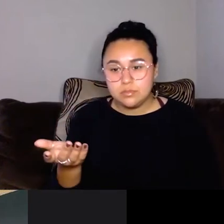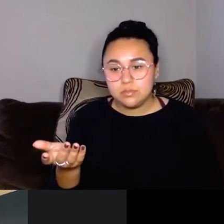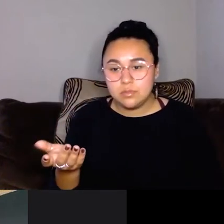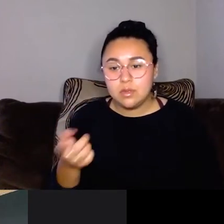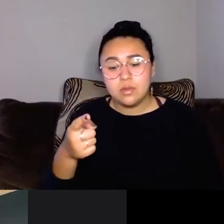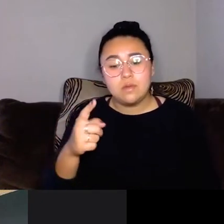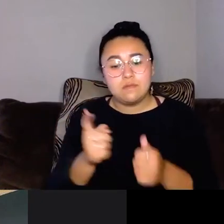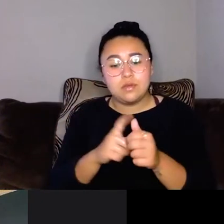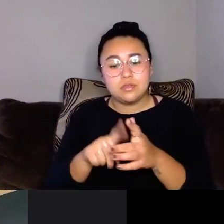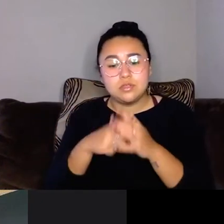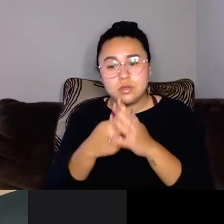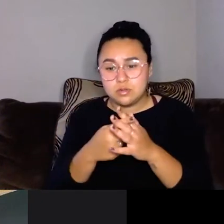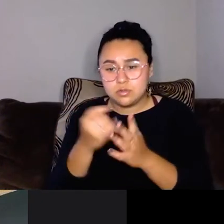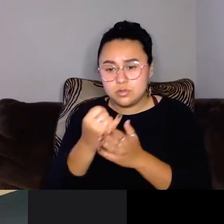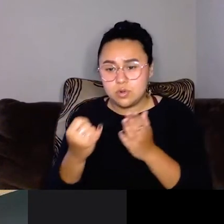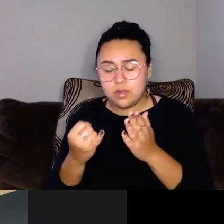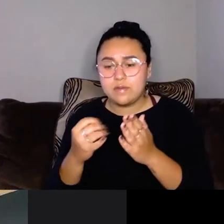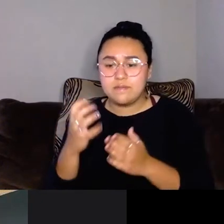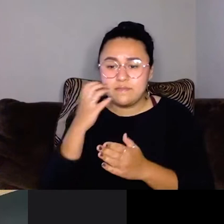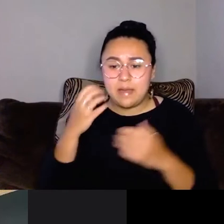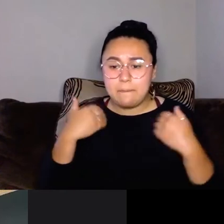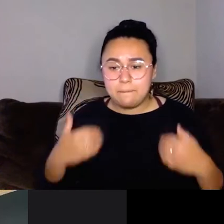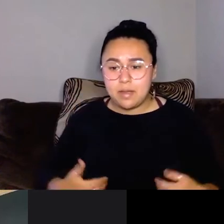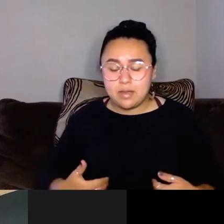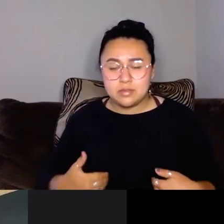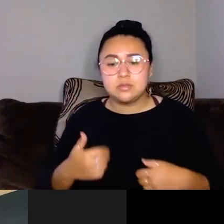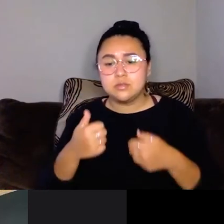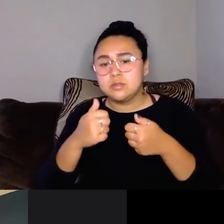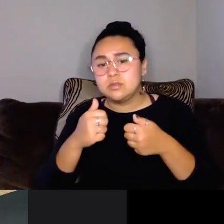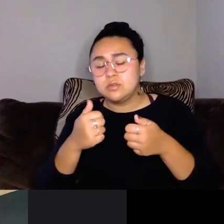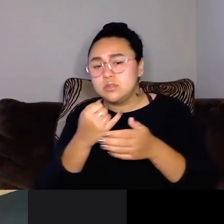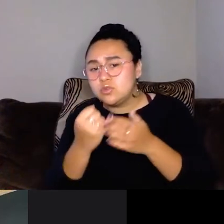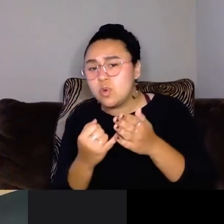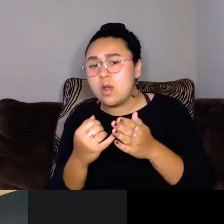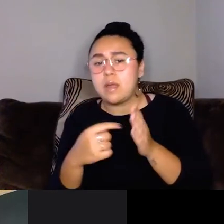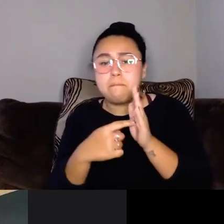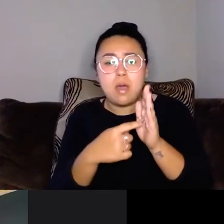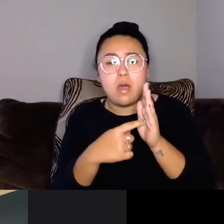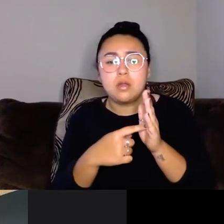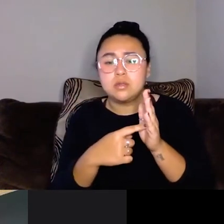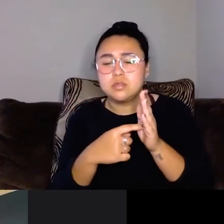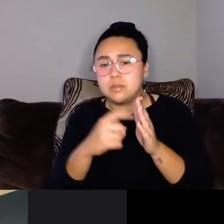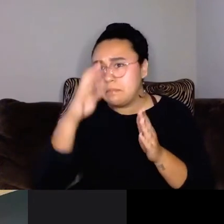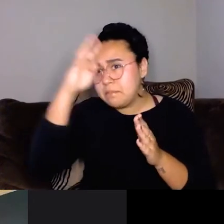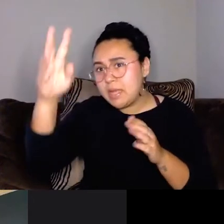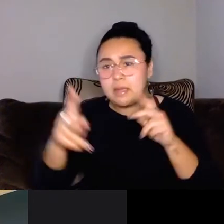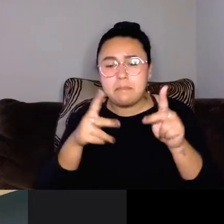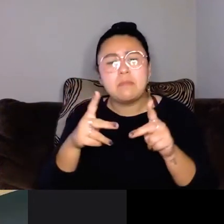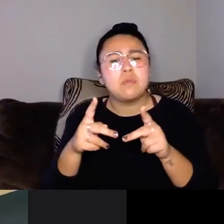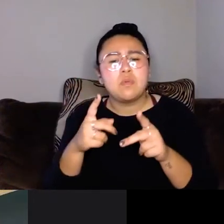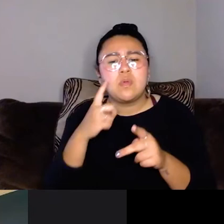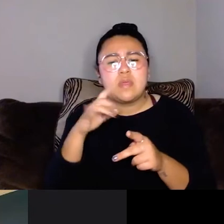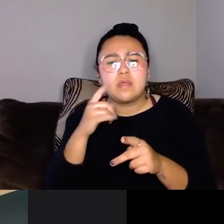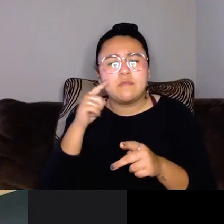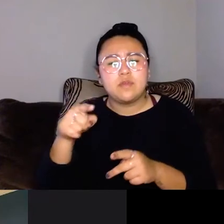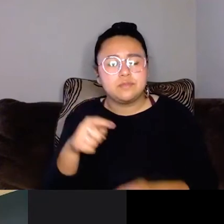first got started drawing fat bodies, Tony, were you drawing models or were you just making up people or how did that go for you? I was drawing my